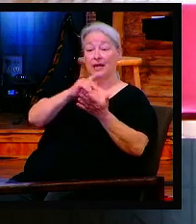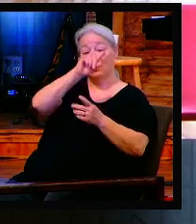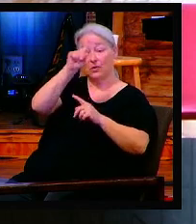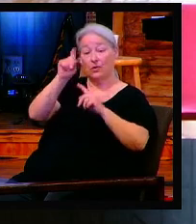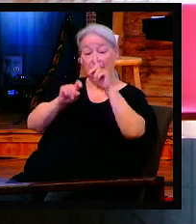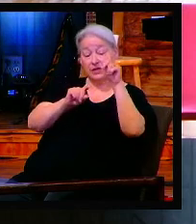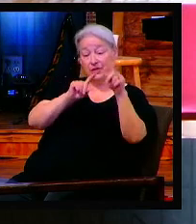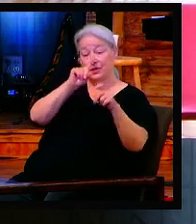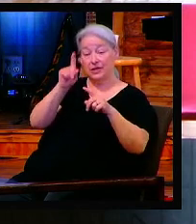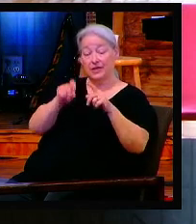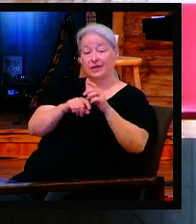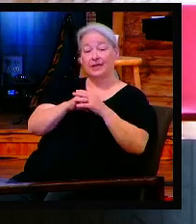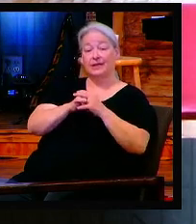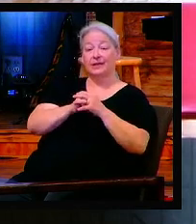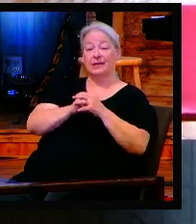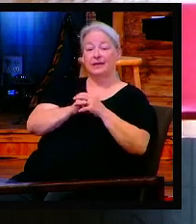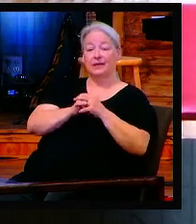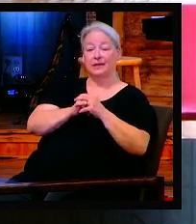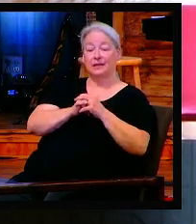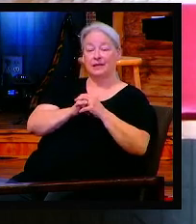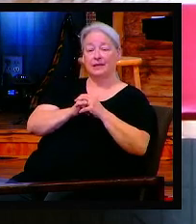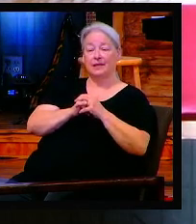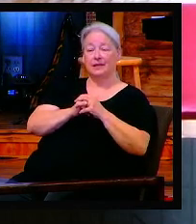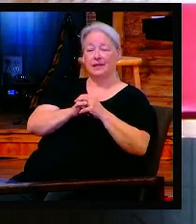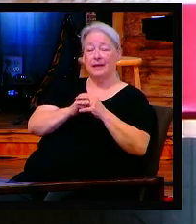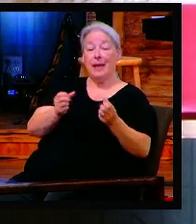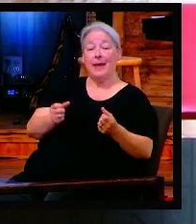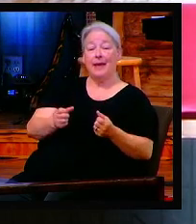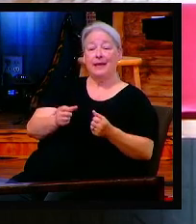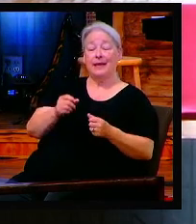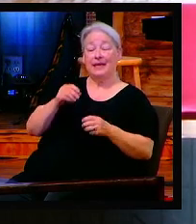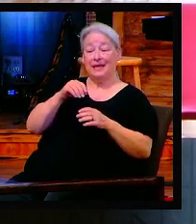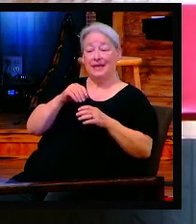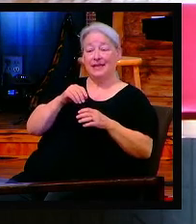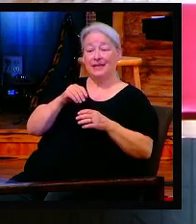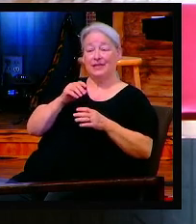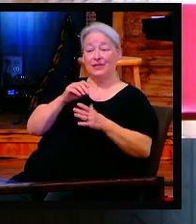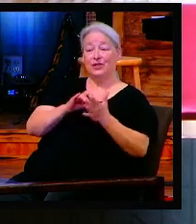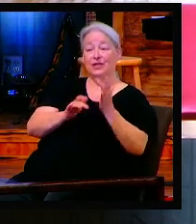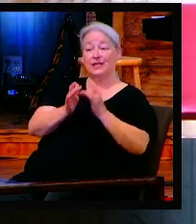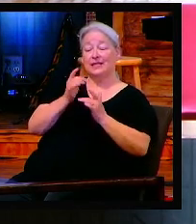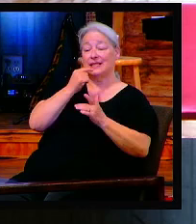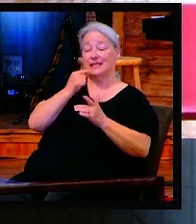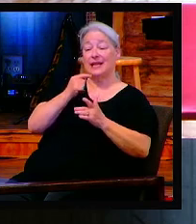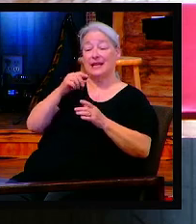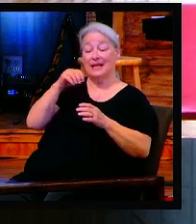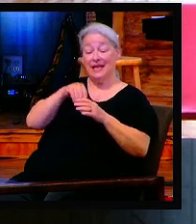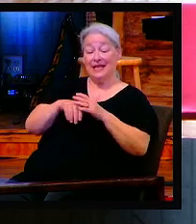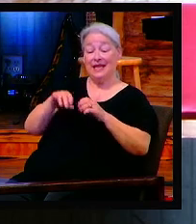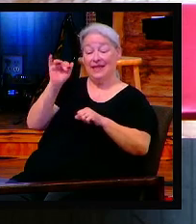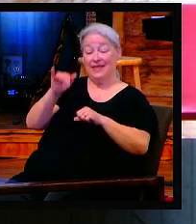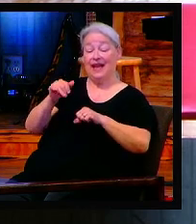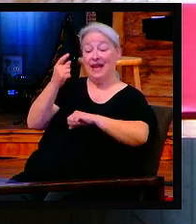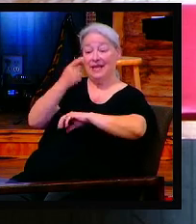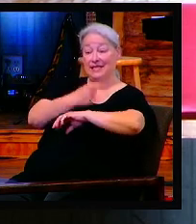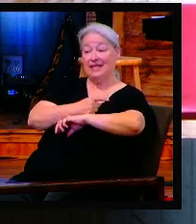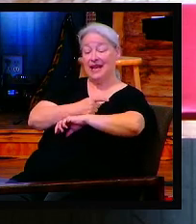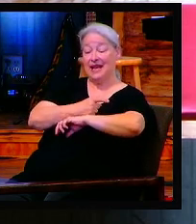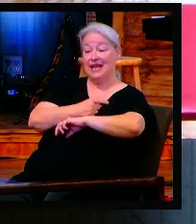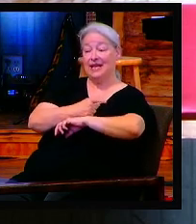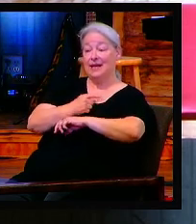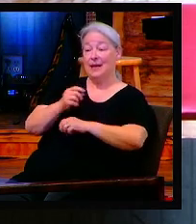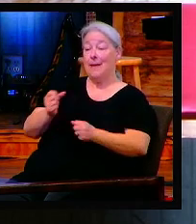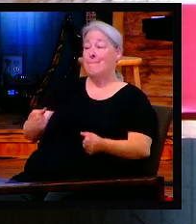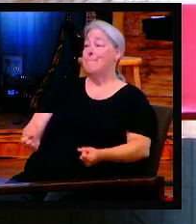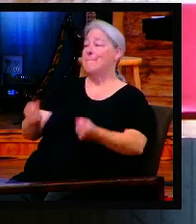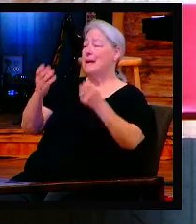23, Jesus' red letter on white paper says that many will say to me in that day, Lord, Lord. They will thank many people. He didn't say a few. He